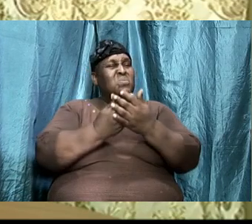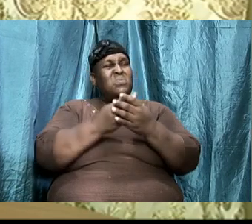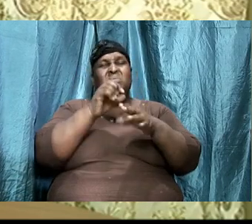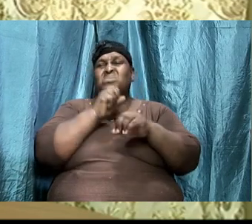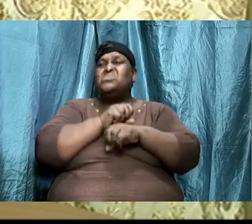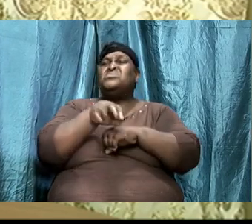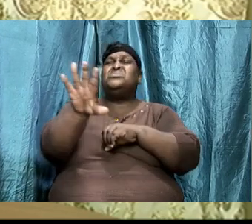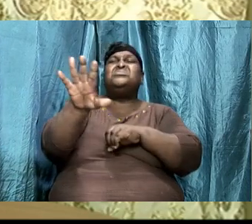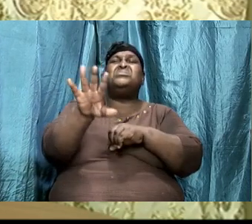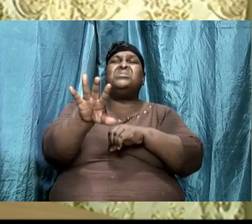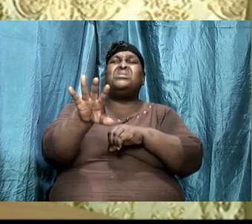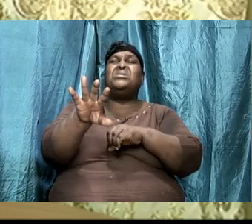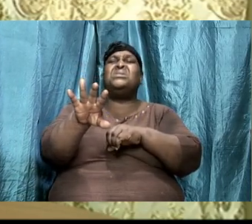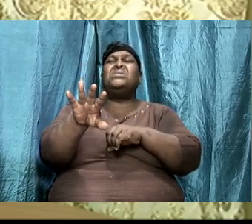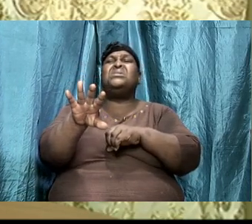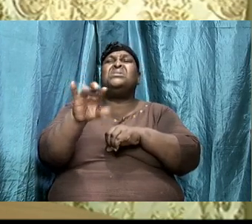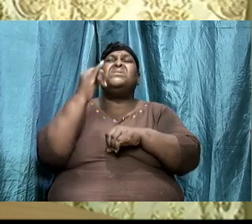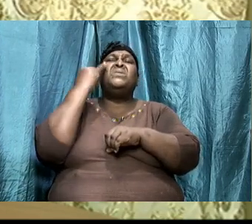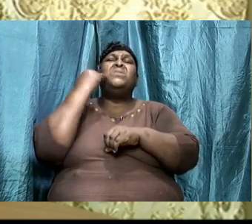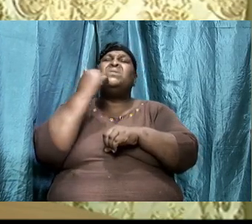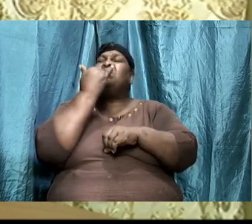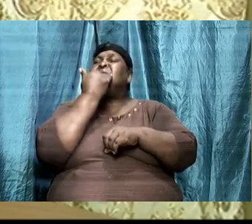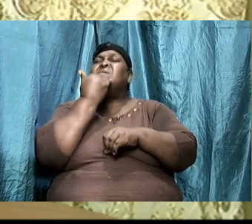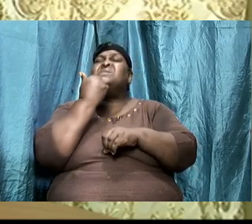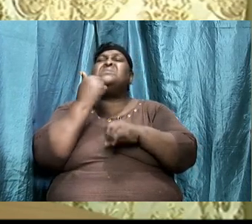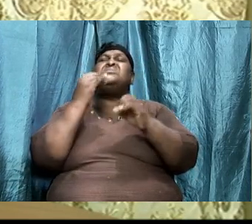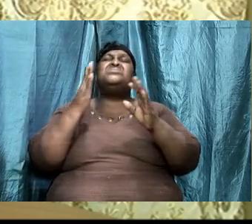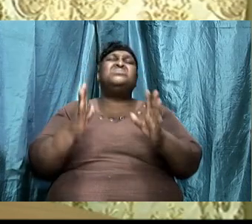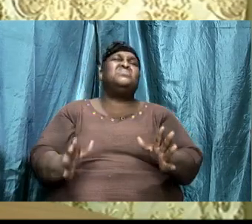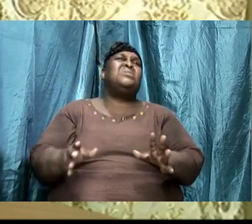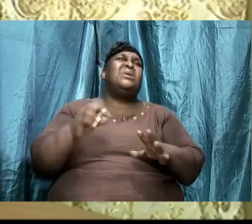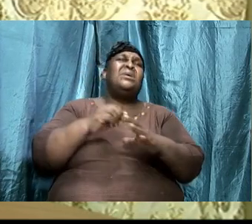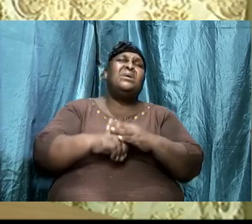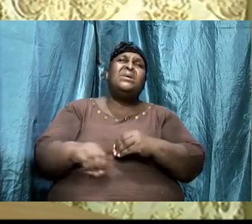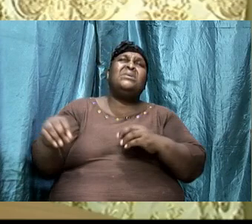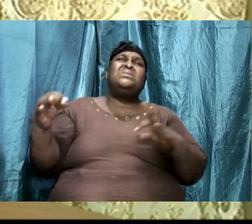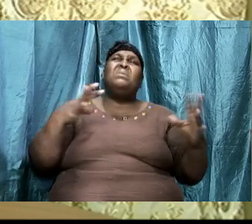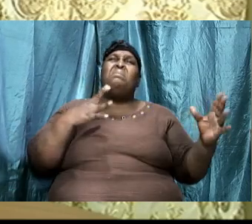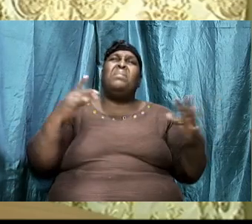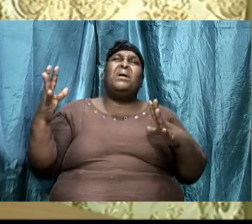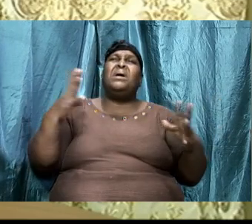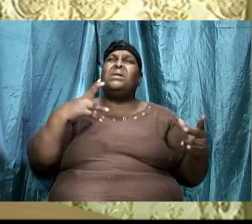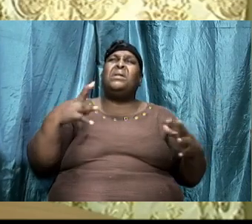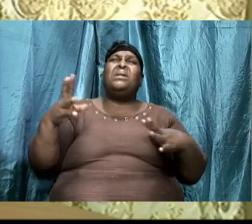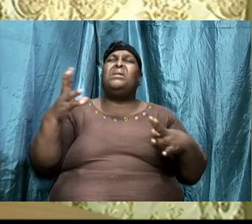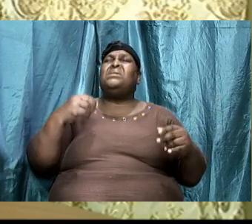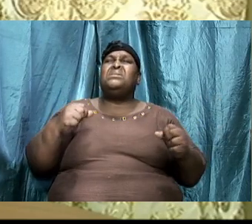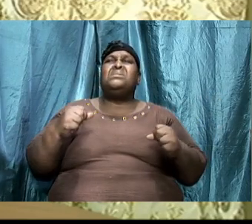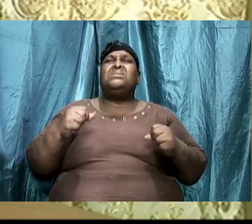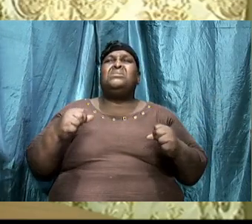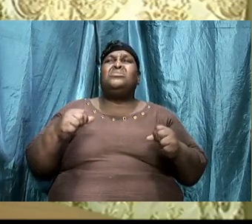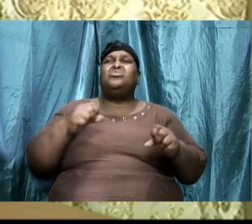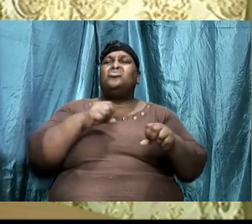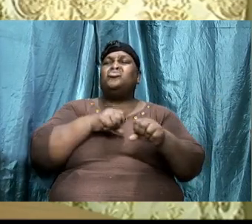the Israelites into battle blindly. And so, He said, get some